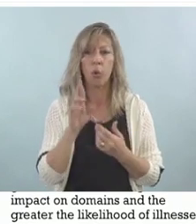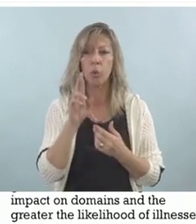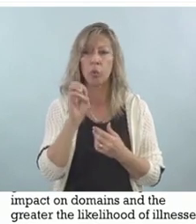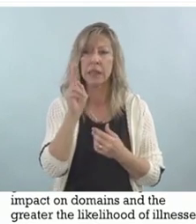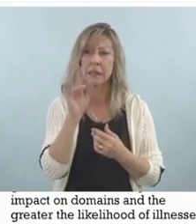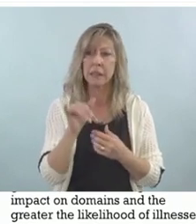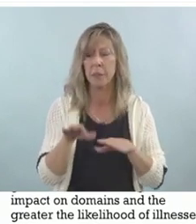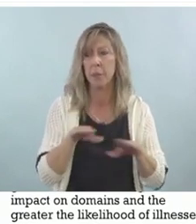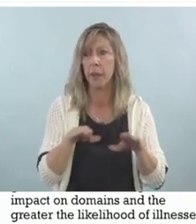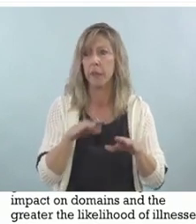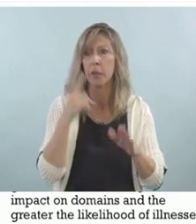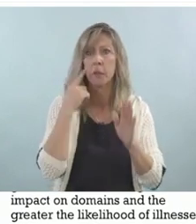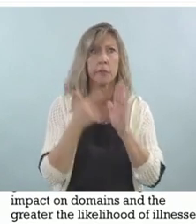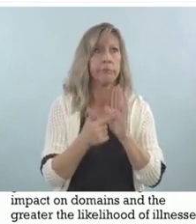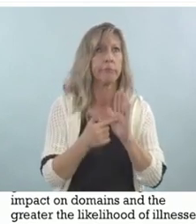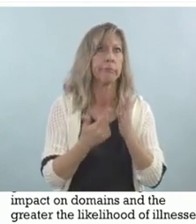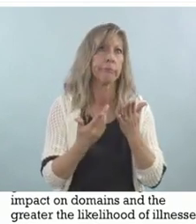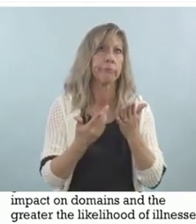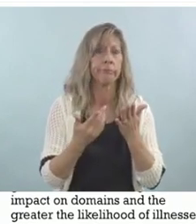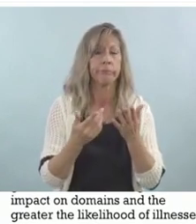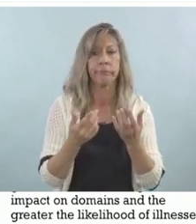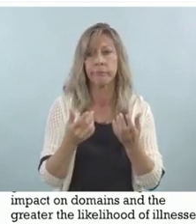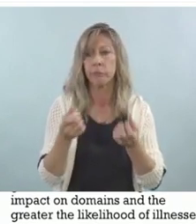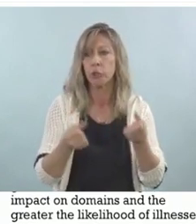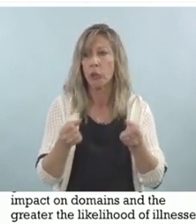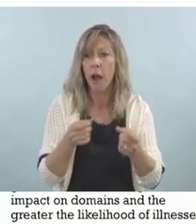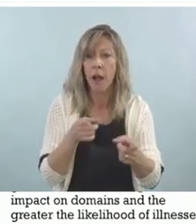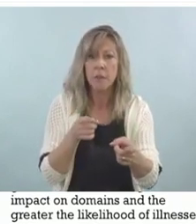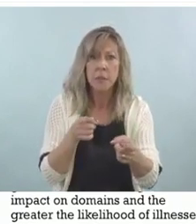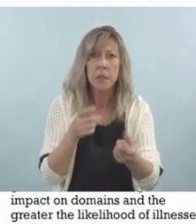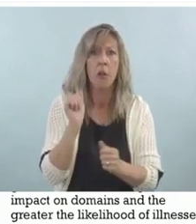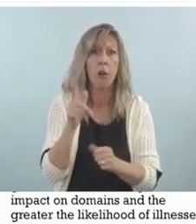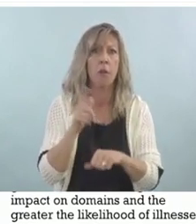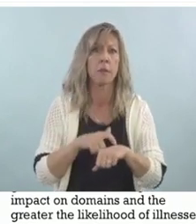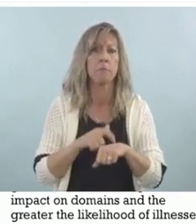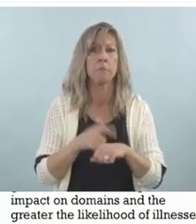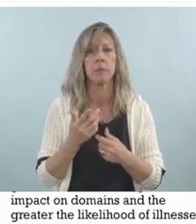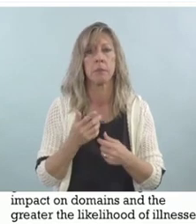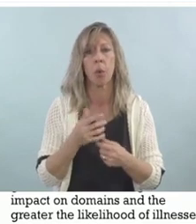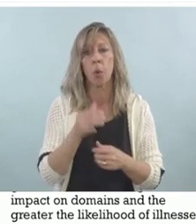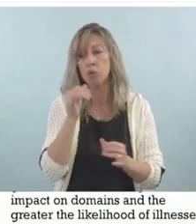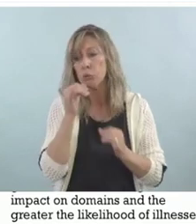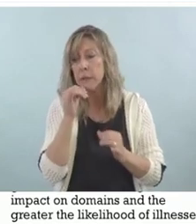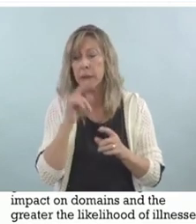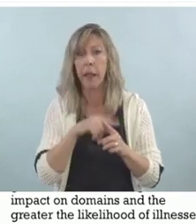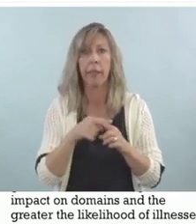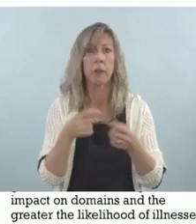driving too fast, drinking and driving, things like that.